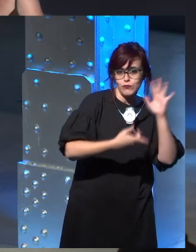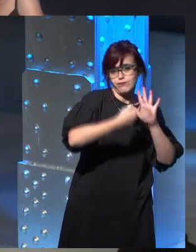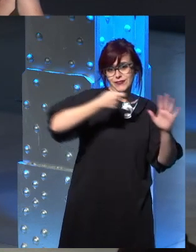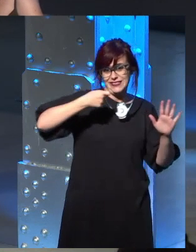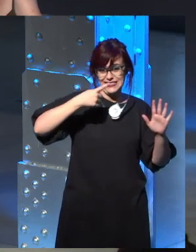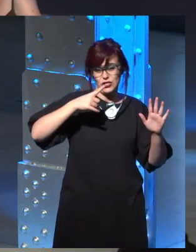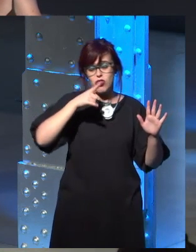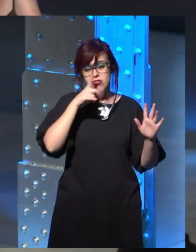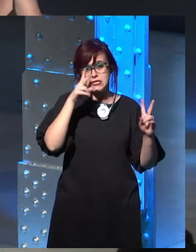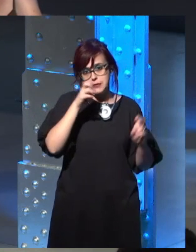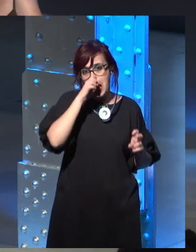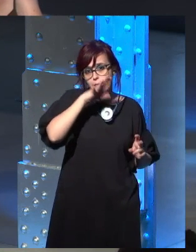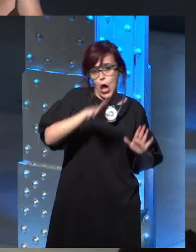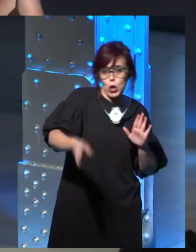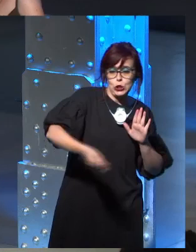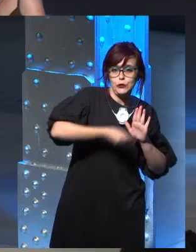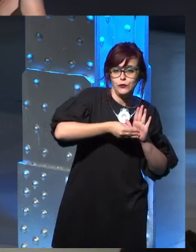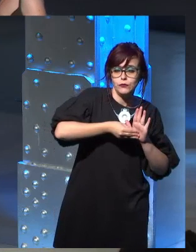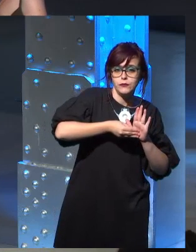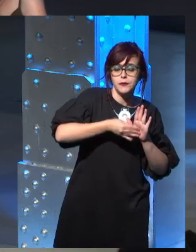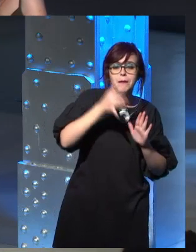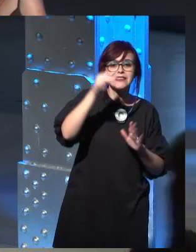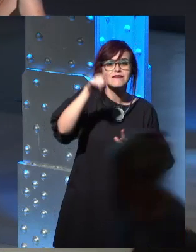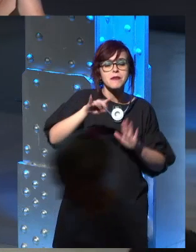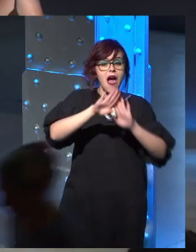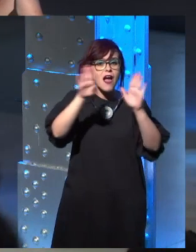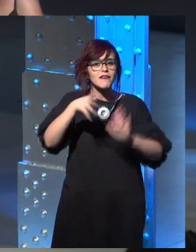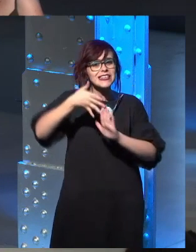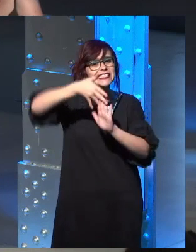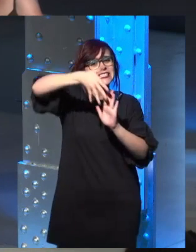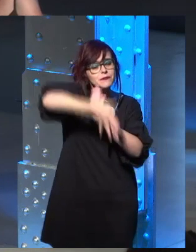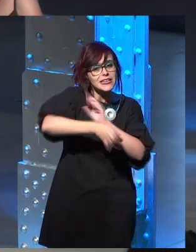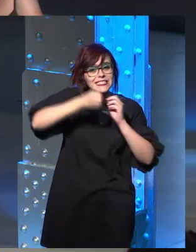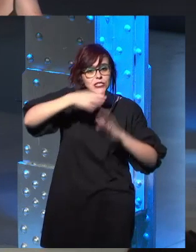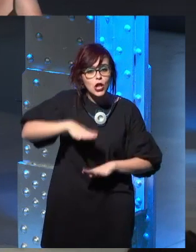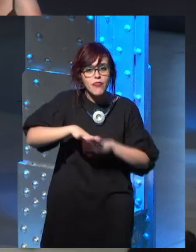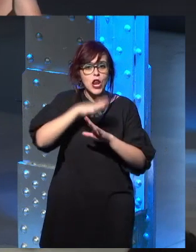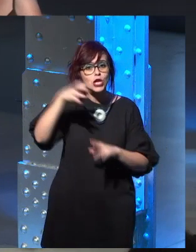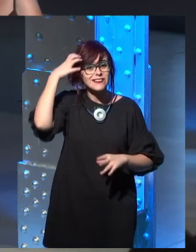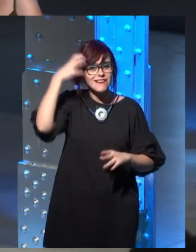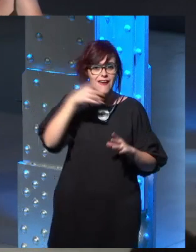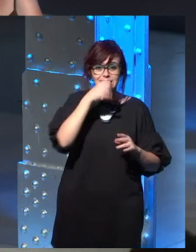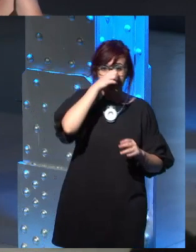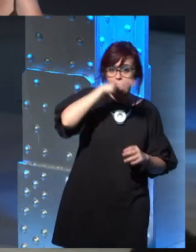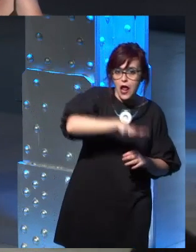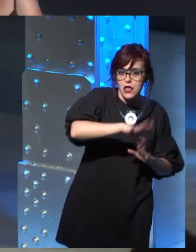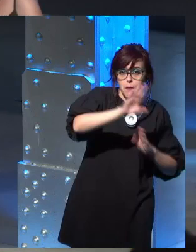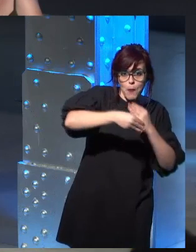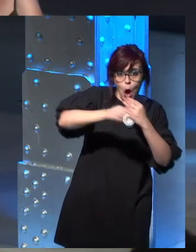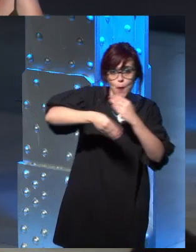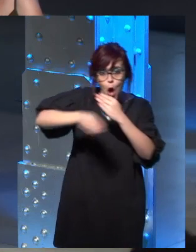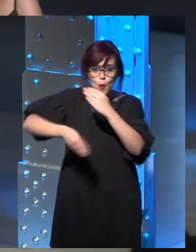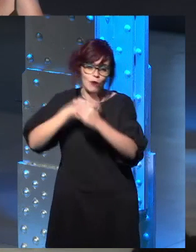Targaryen kings that he didn't have time to write long sections for. Because, obviously, as we got closer to, um,